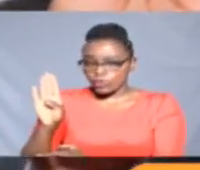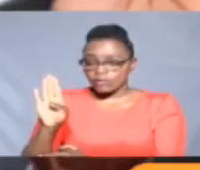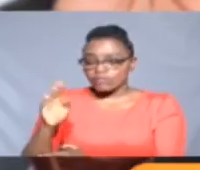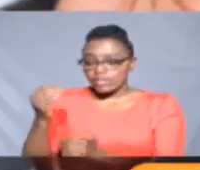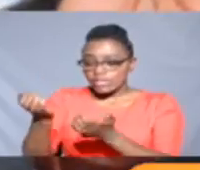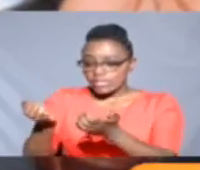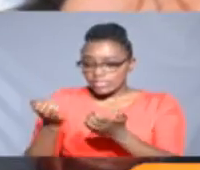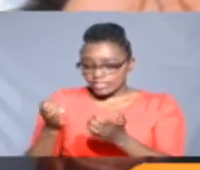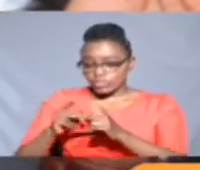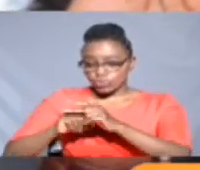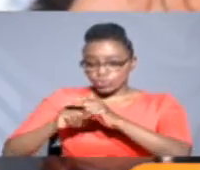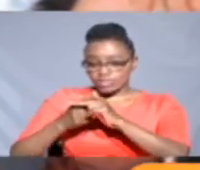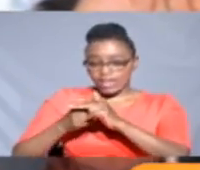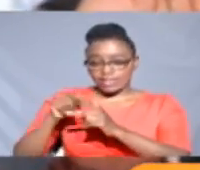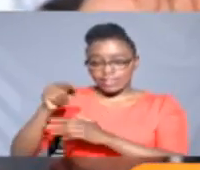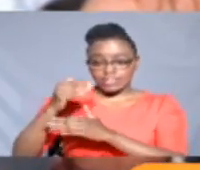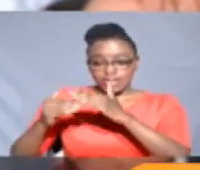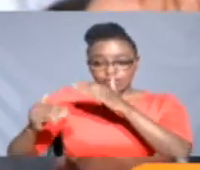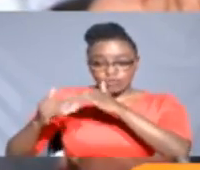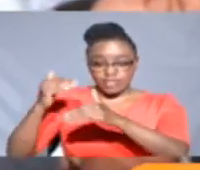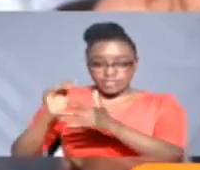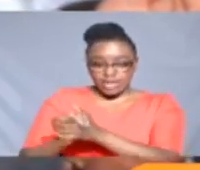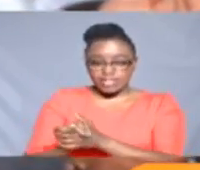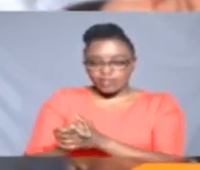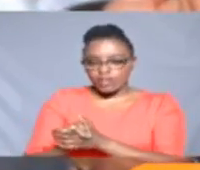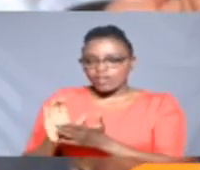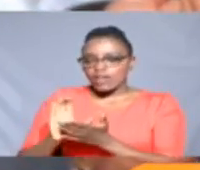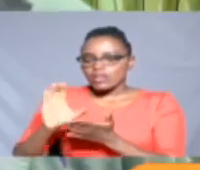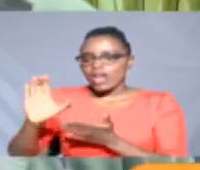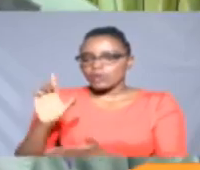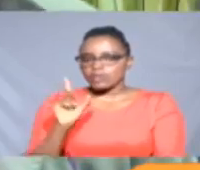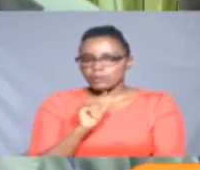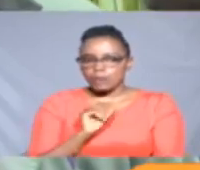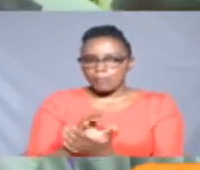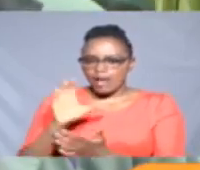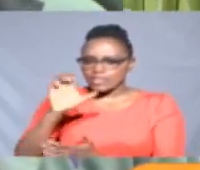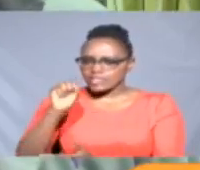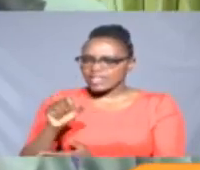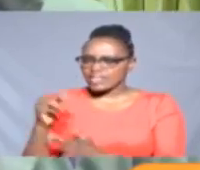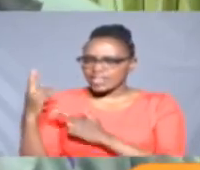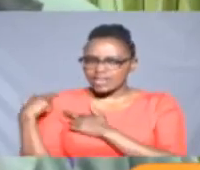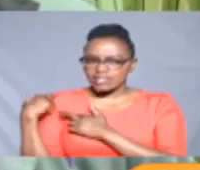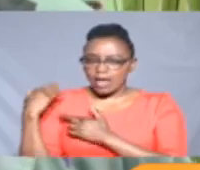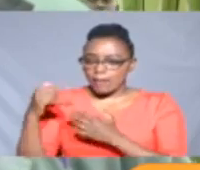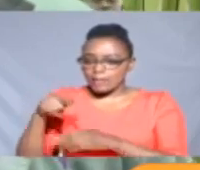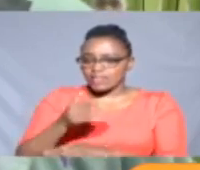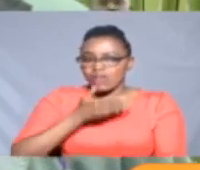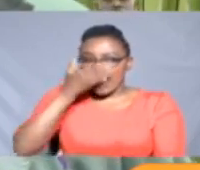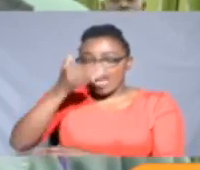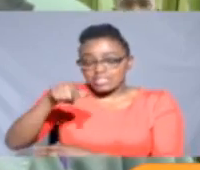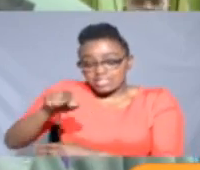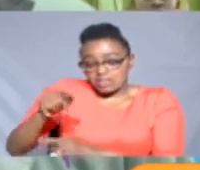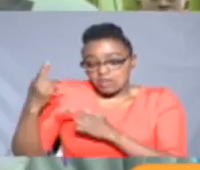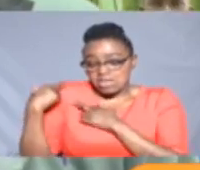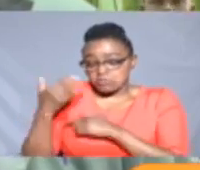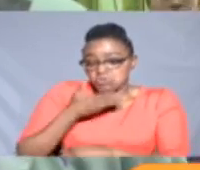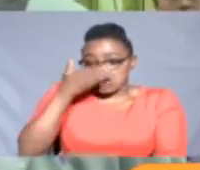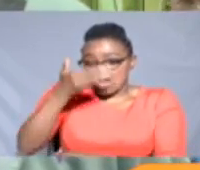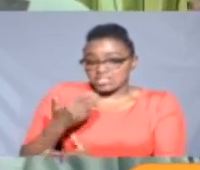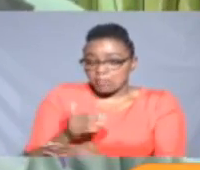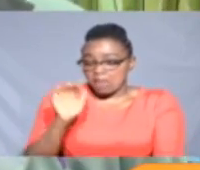shillings needed to roll out infrastructure had been allocated. The CS said about 1.2 shillings had been allocated.